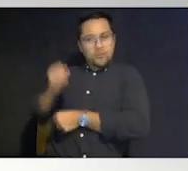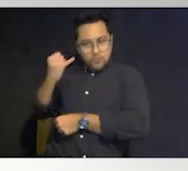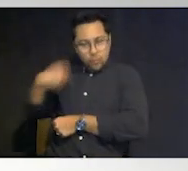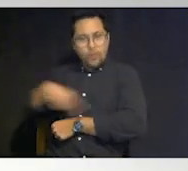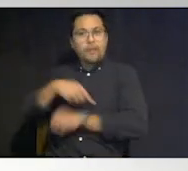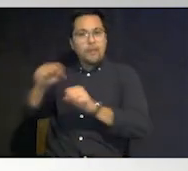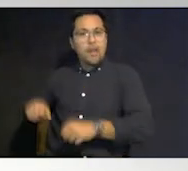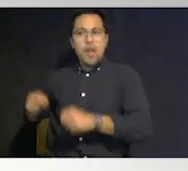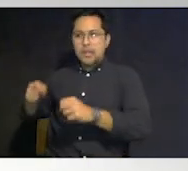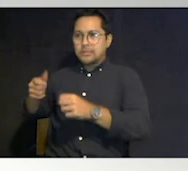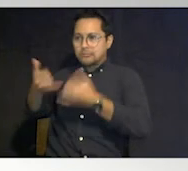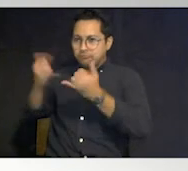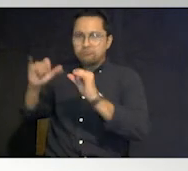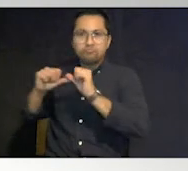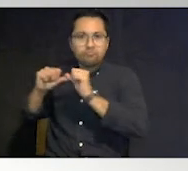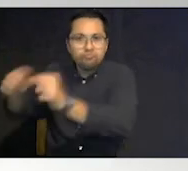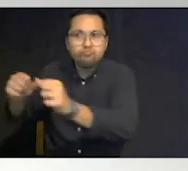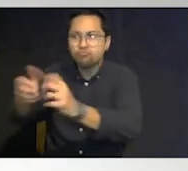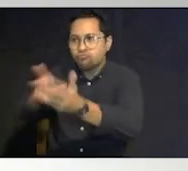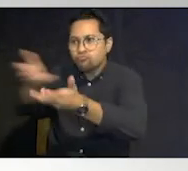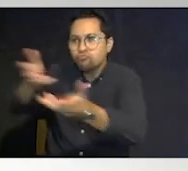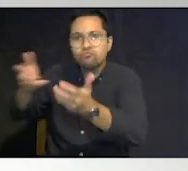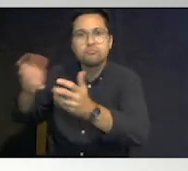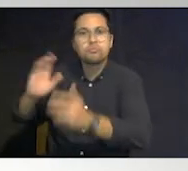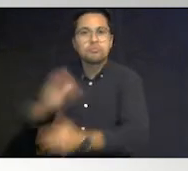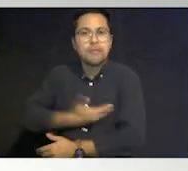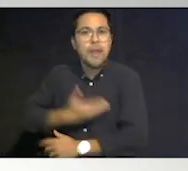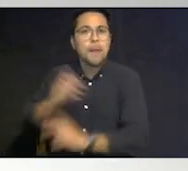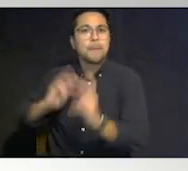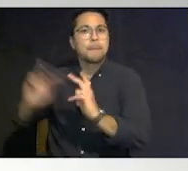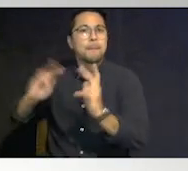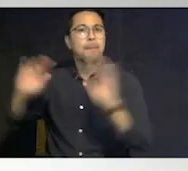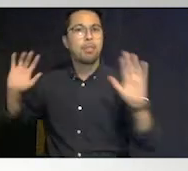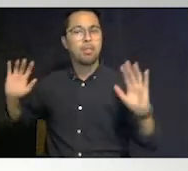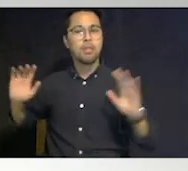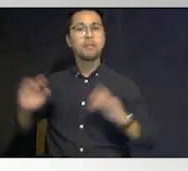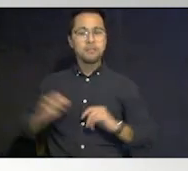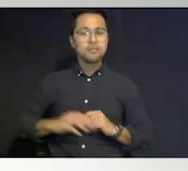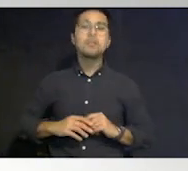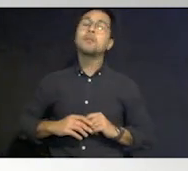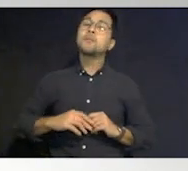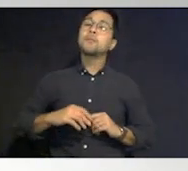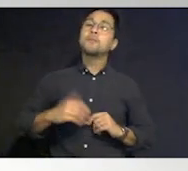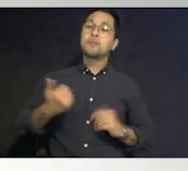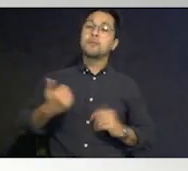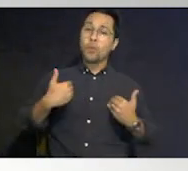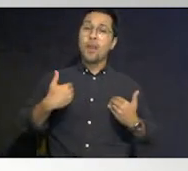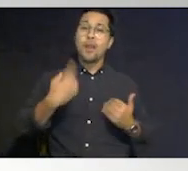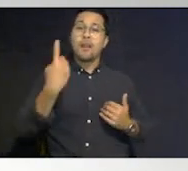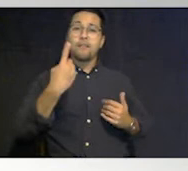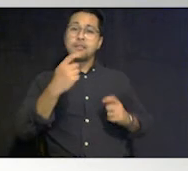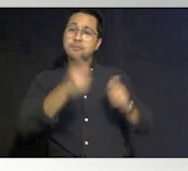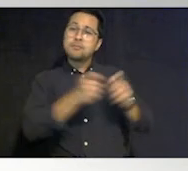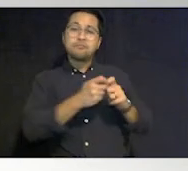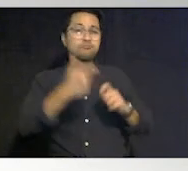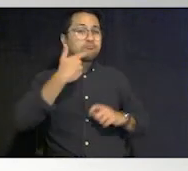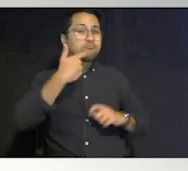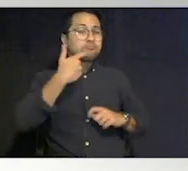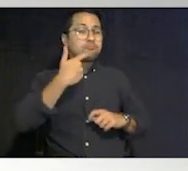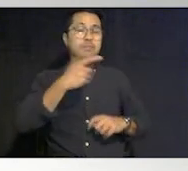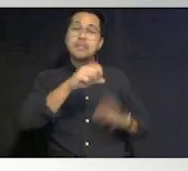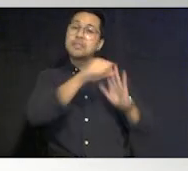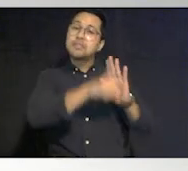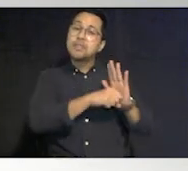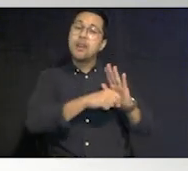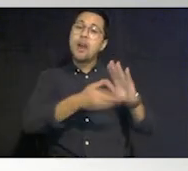to serve um our consumers um we we have someone a designated rep at the state emergency operations